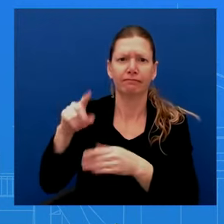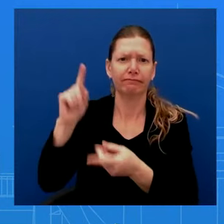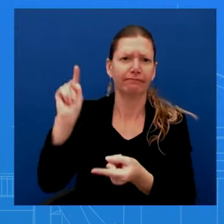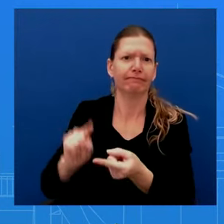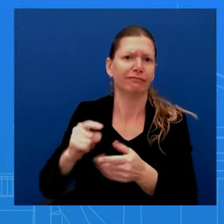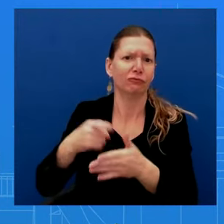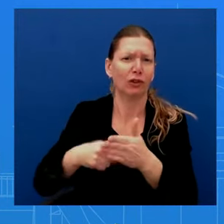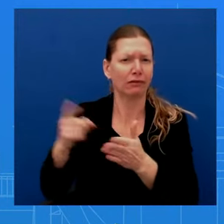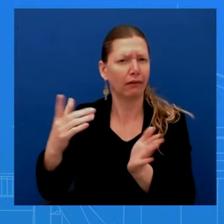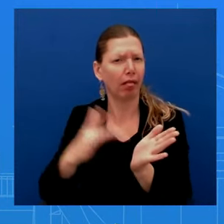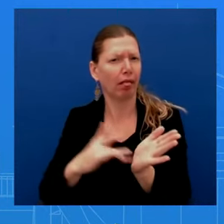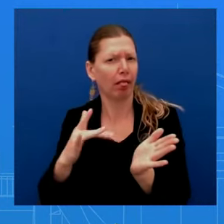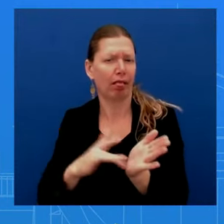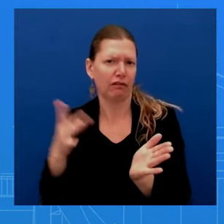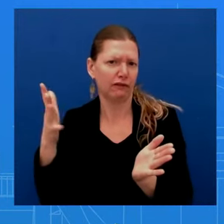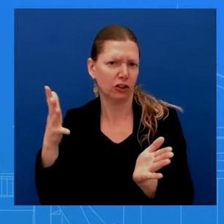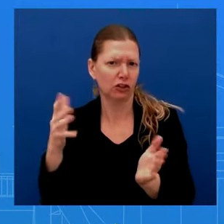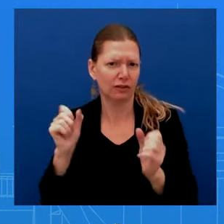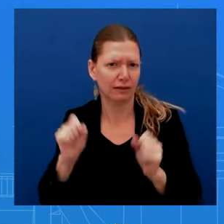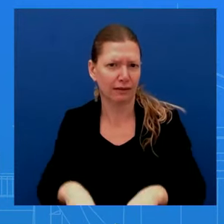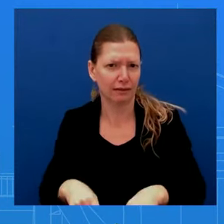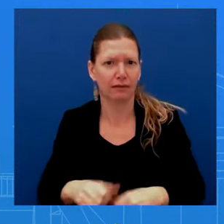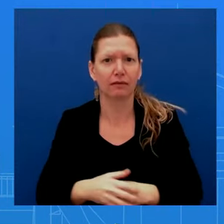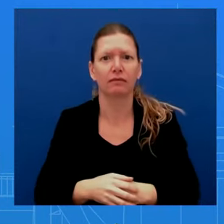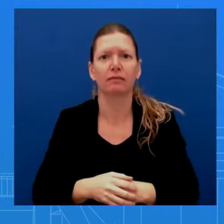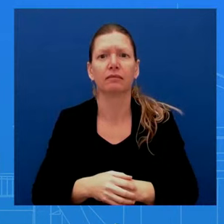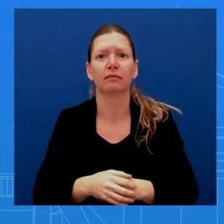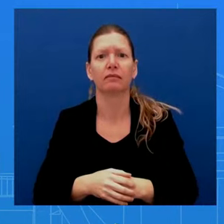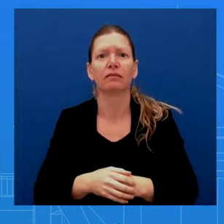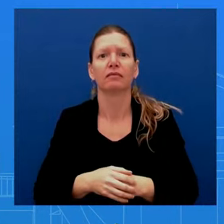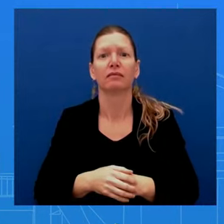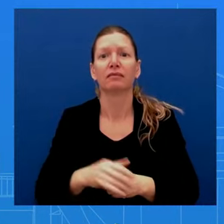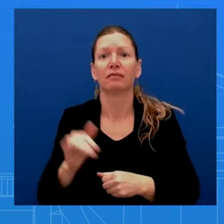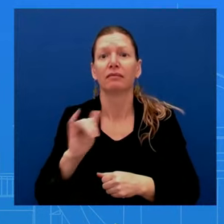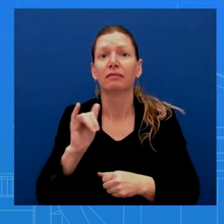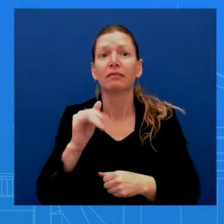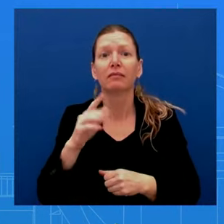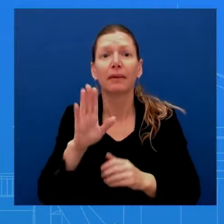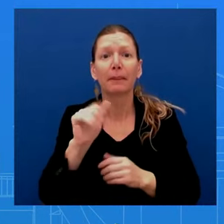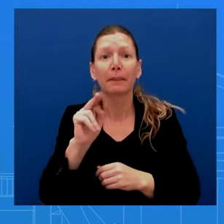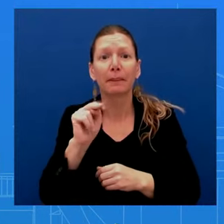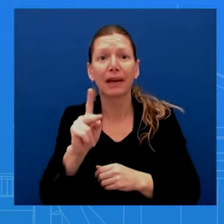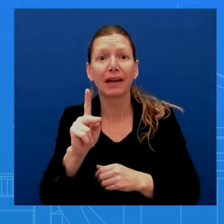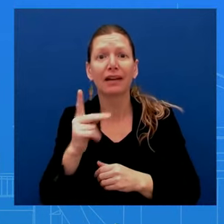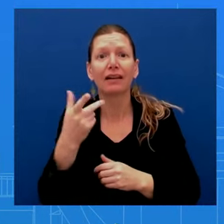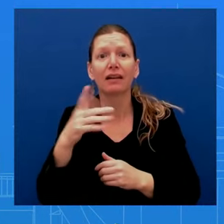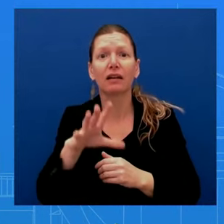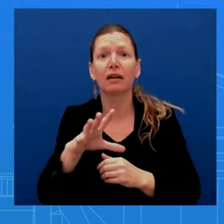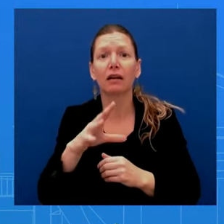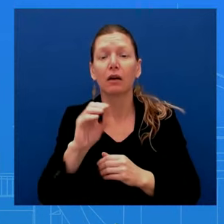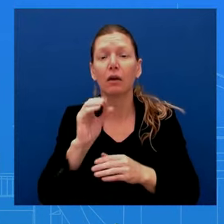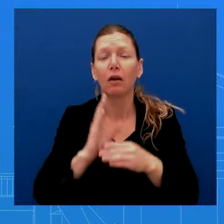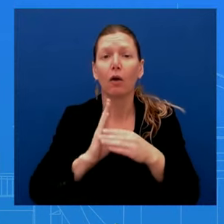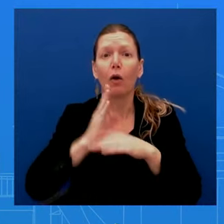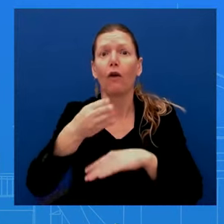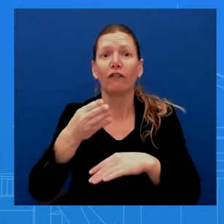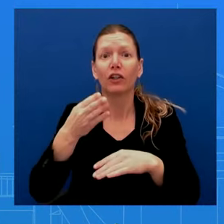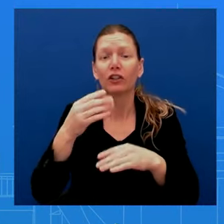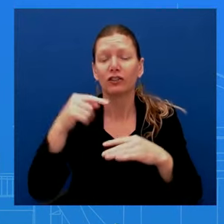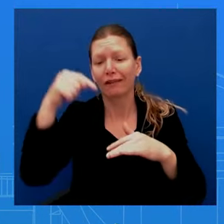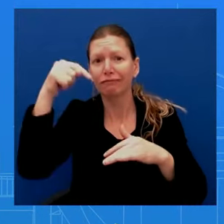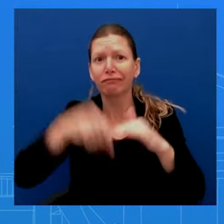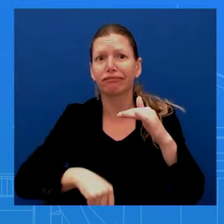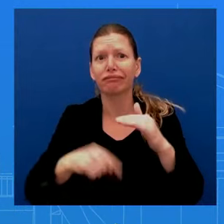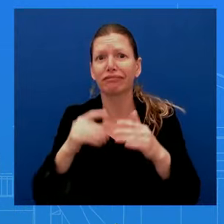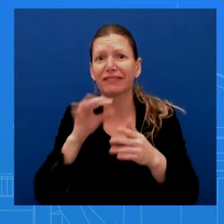and bounce check fees and areas like family seating and baggage fees. And so in the area that you're mentioning, we